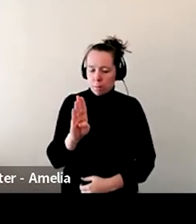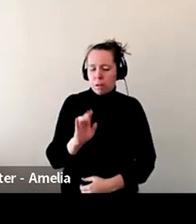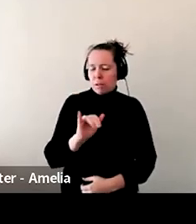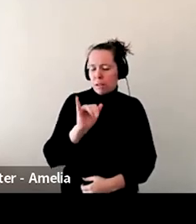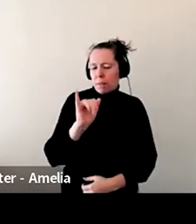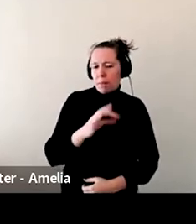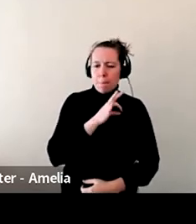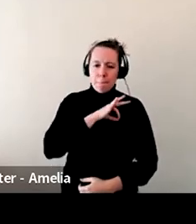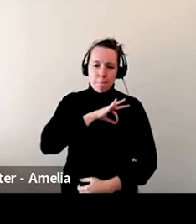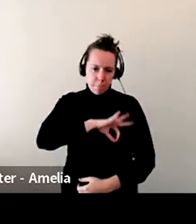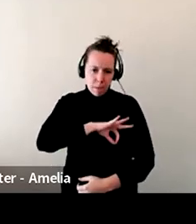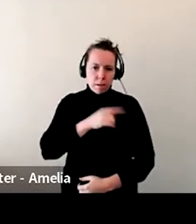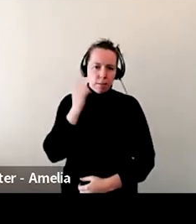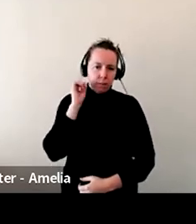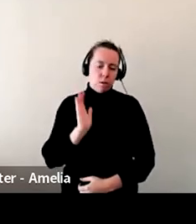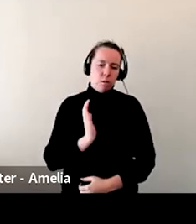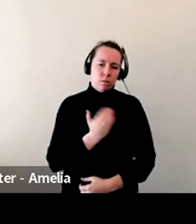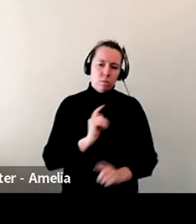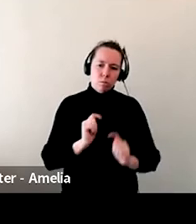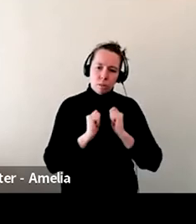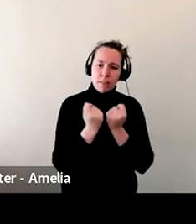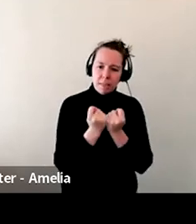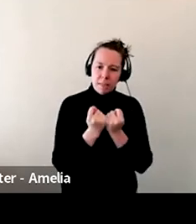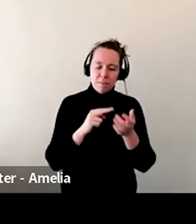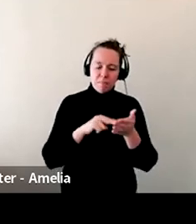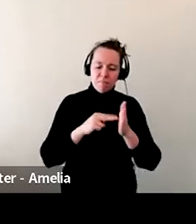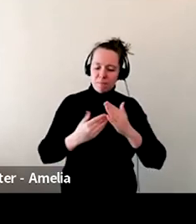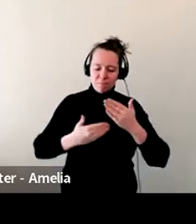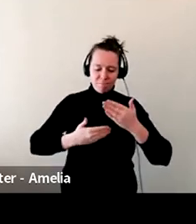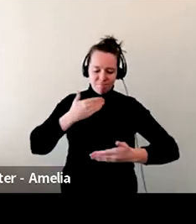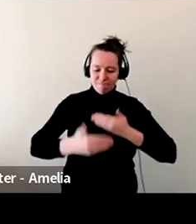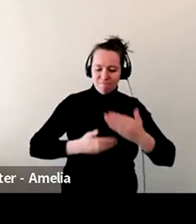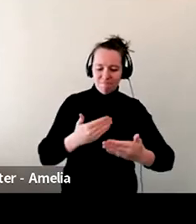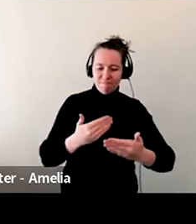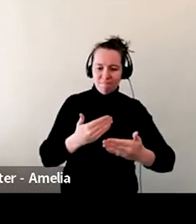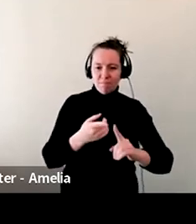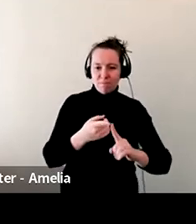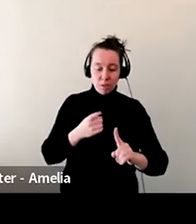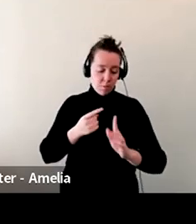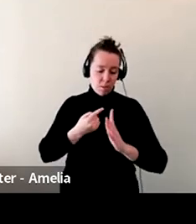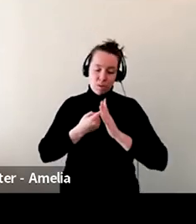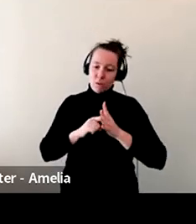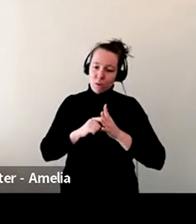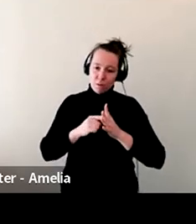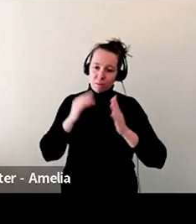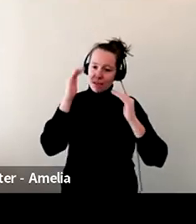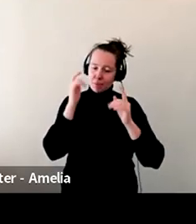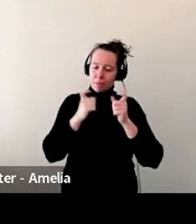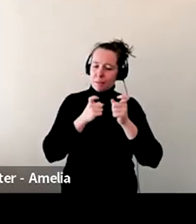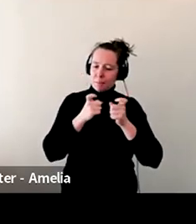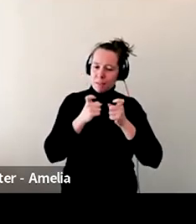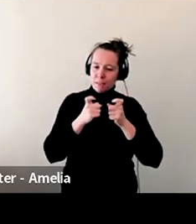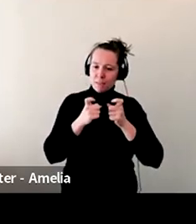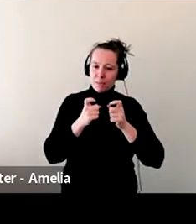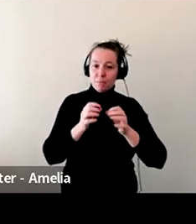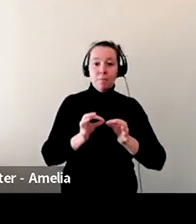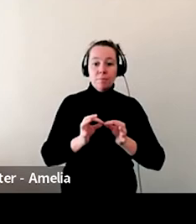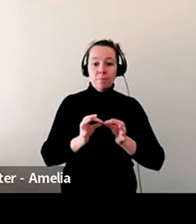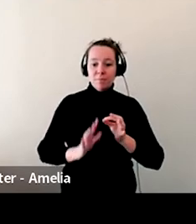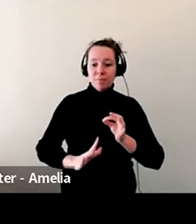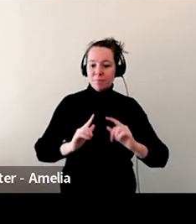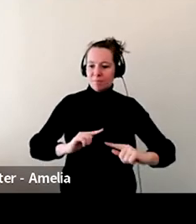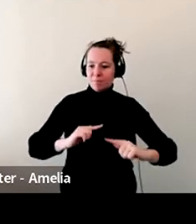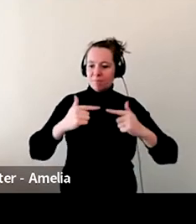that we have taken it in stride based on when we started. Um, speaking to my, our bookstore,